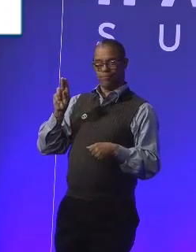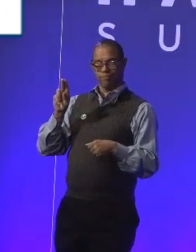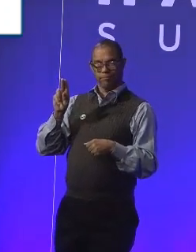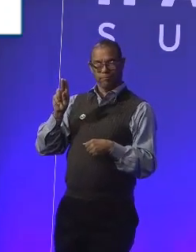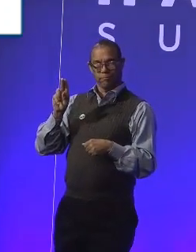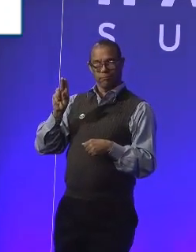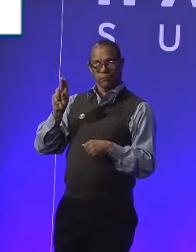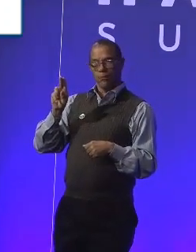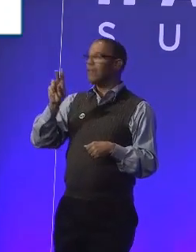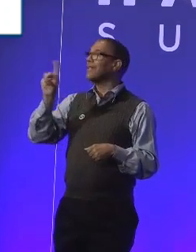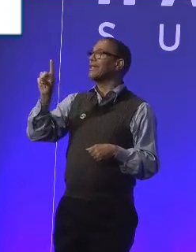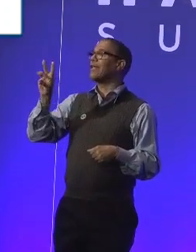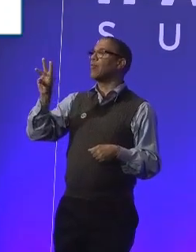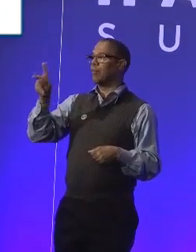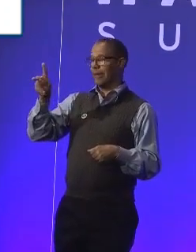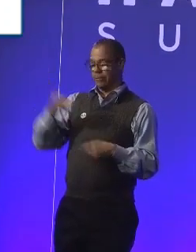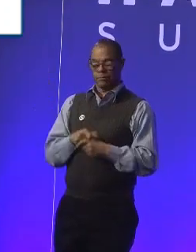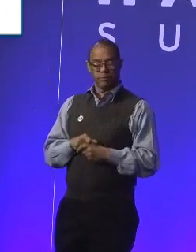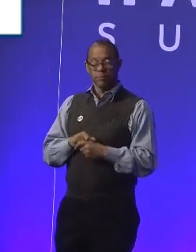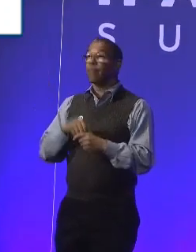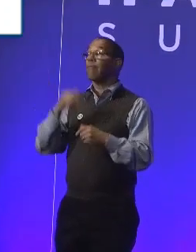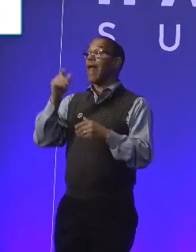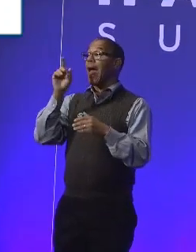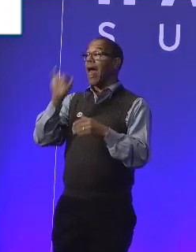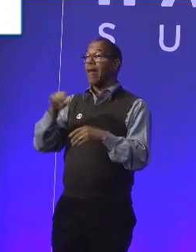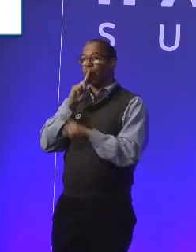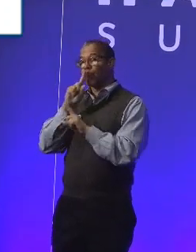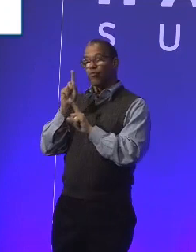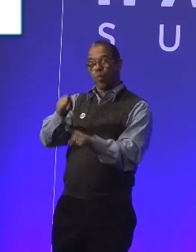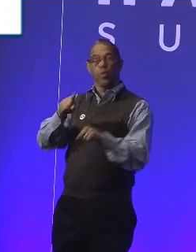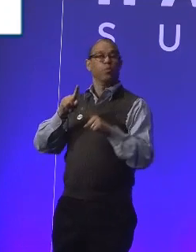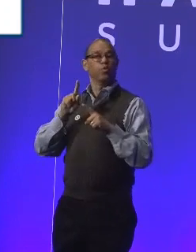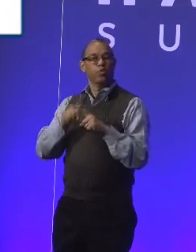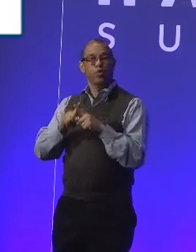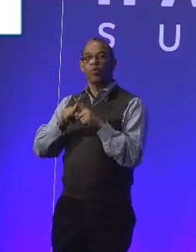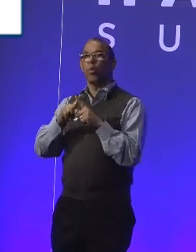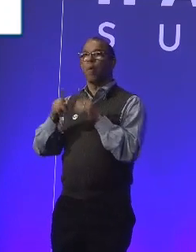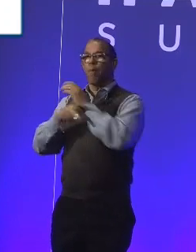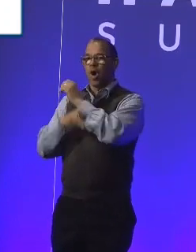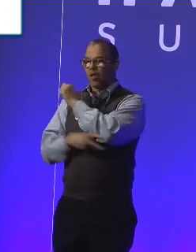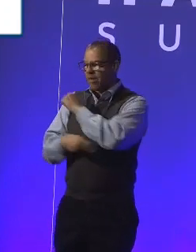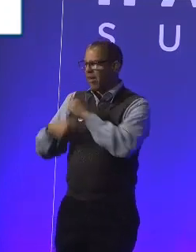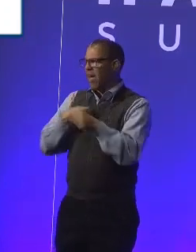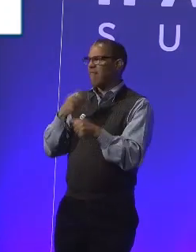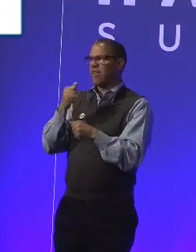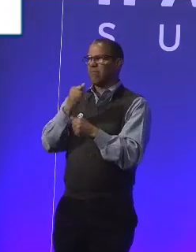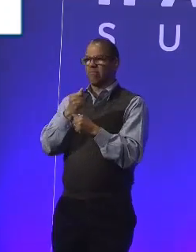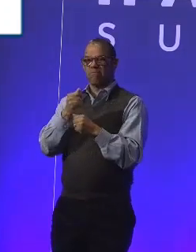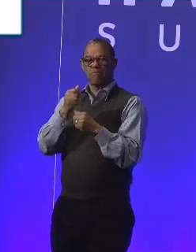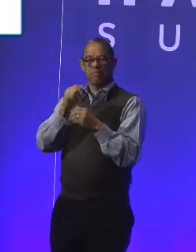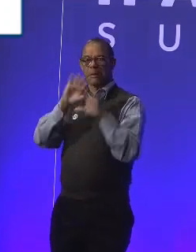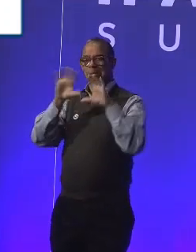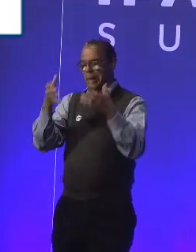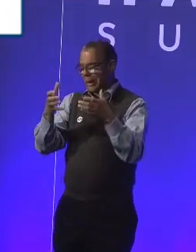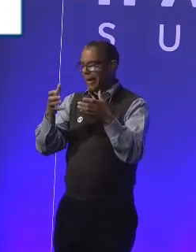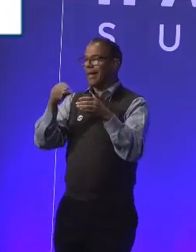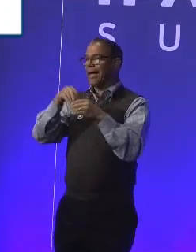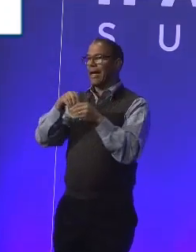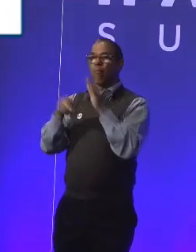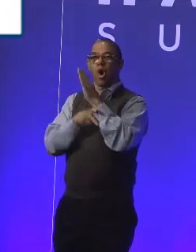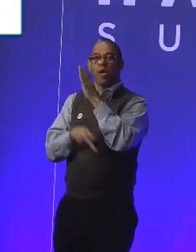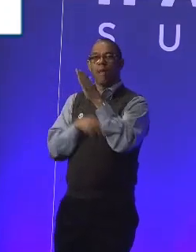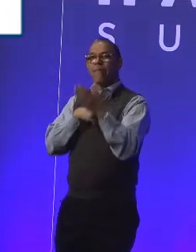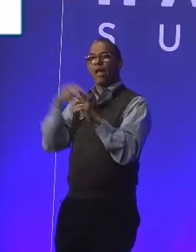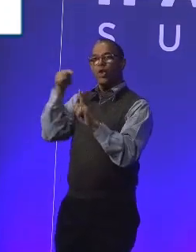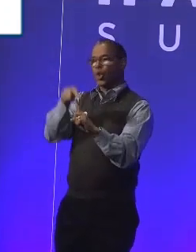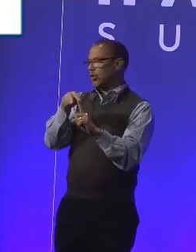have. And they are responsible or reportable to parliament. There is a DWP select committee in the UK parliament that essentially looks at